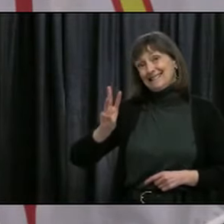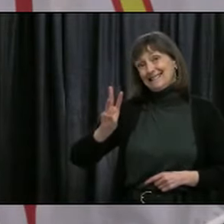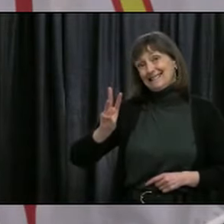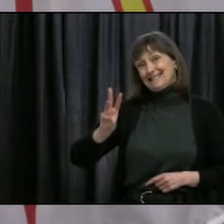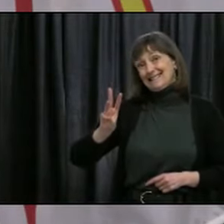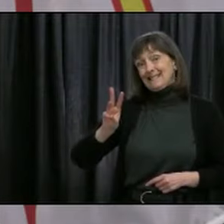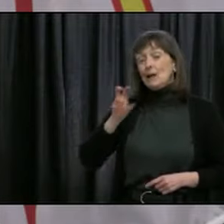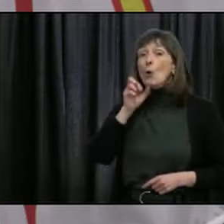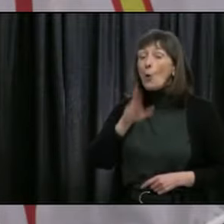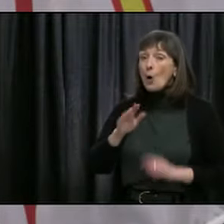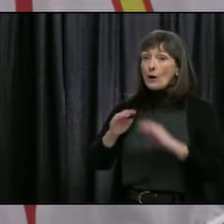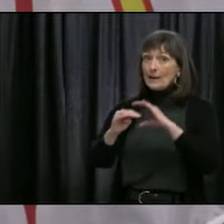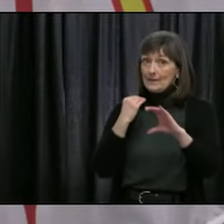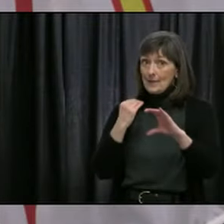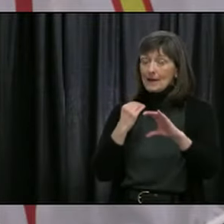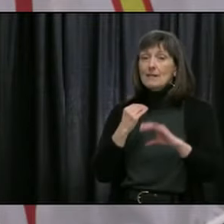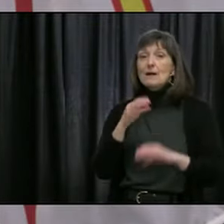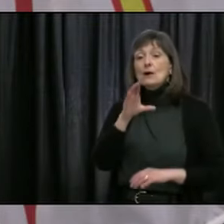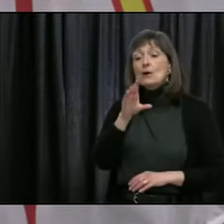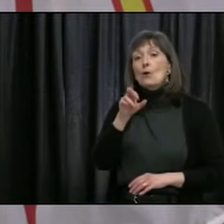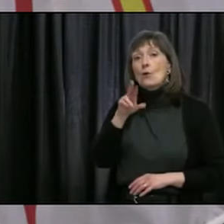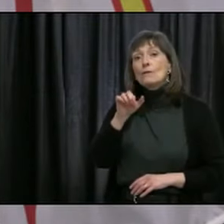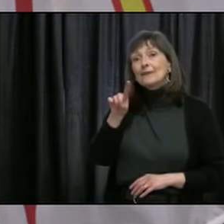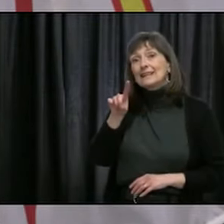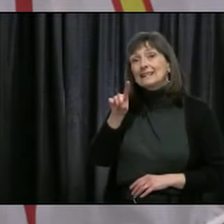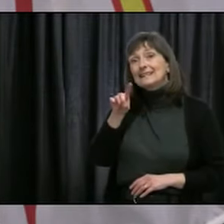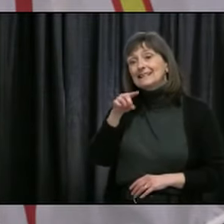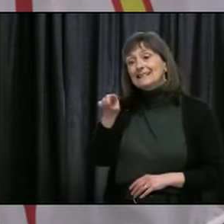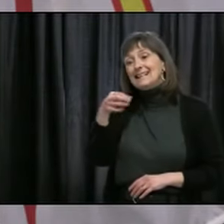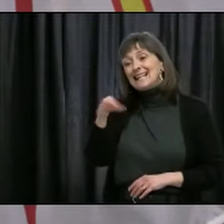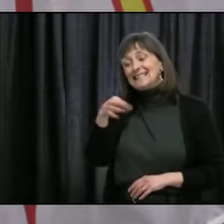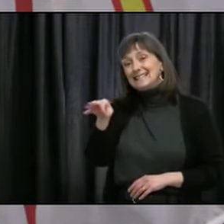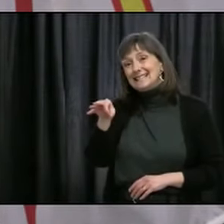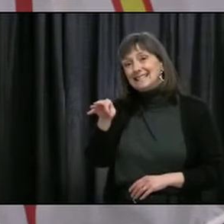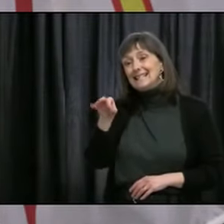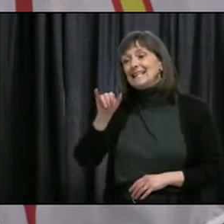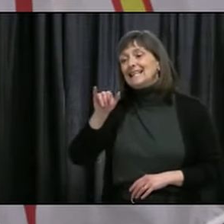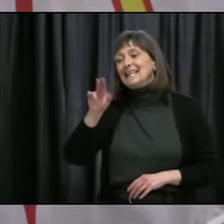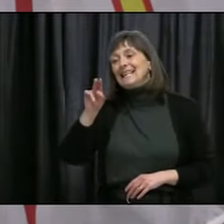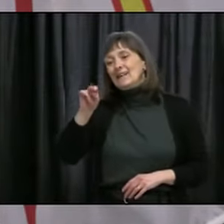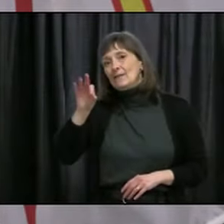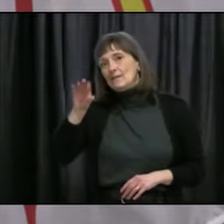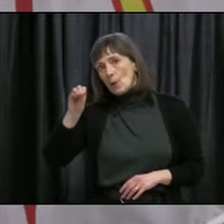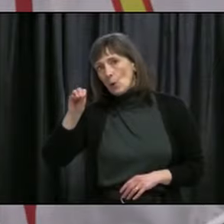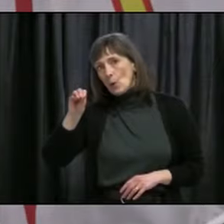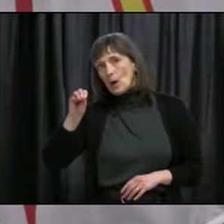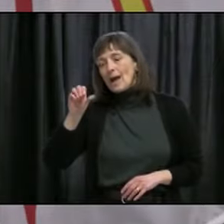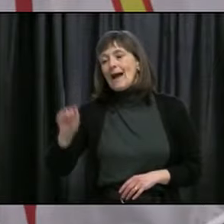or you can email COVID-19info at gov.nl.ca.